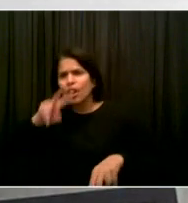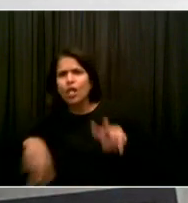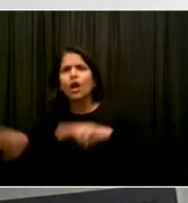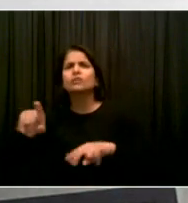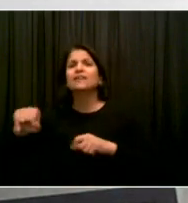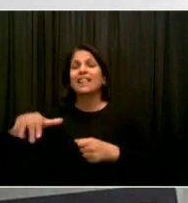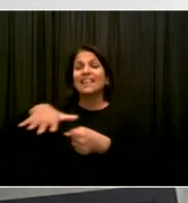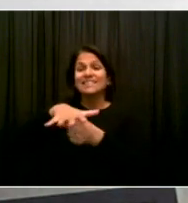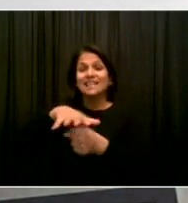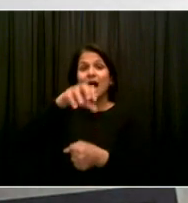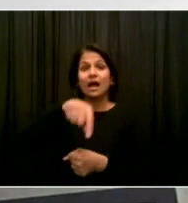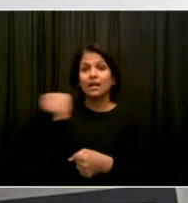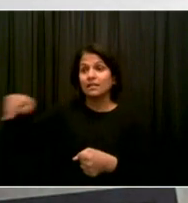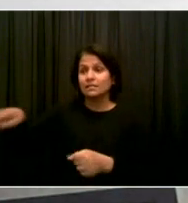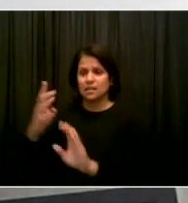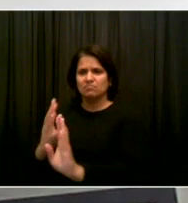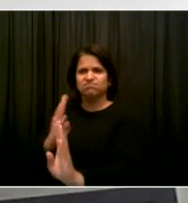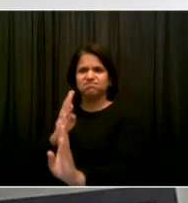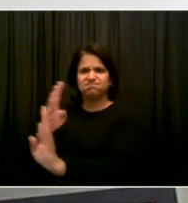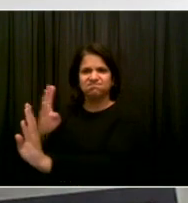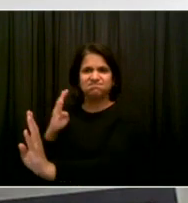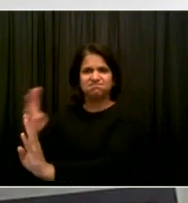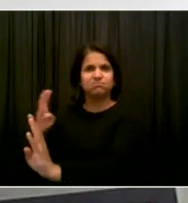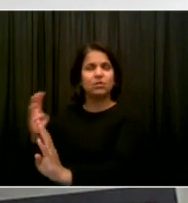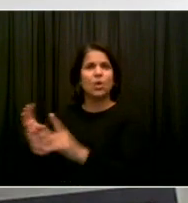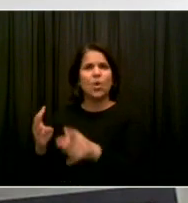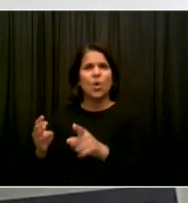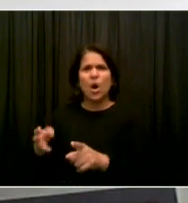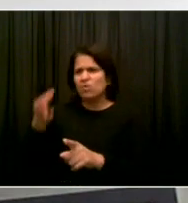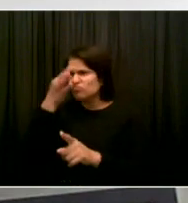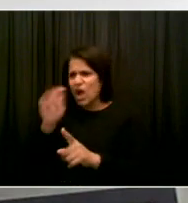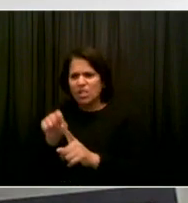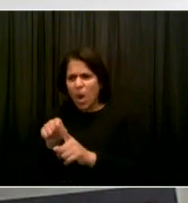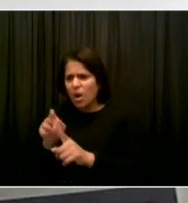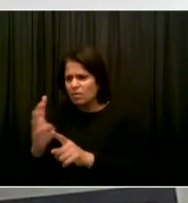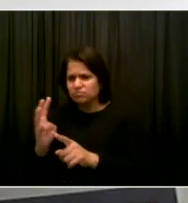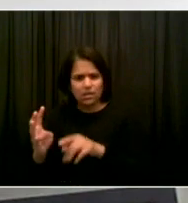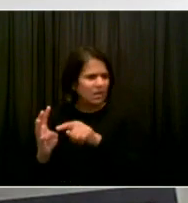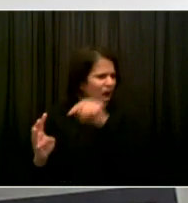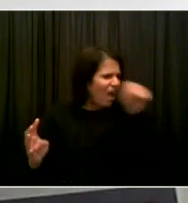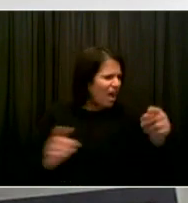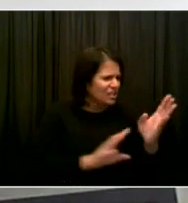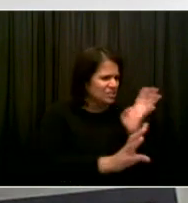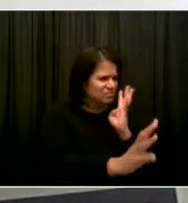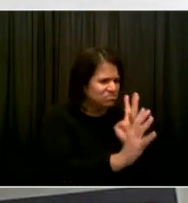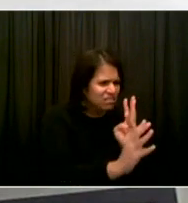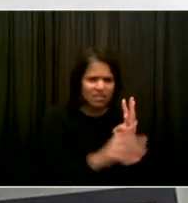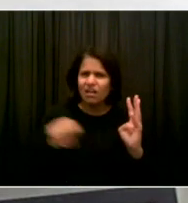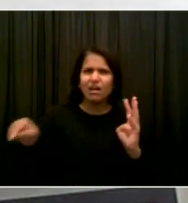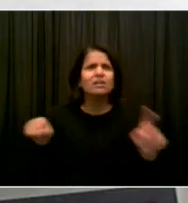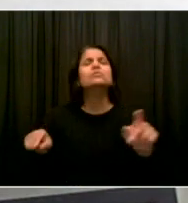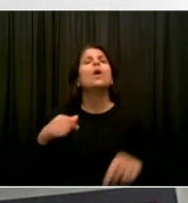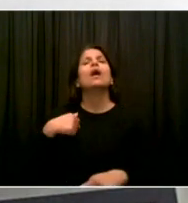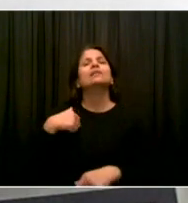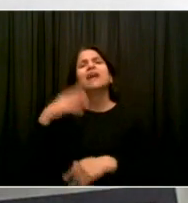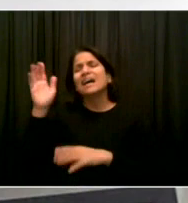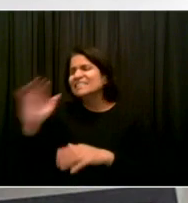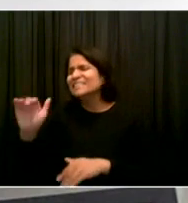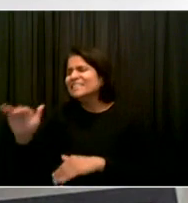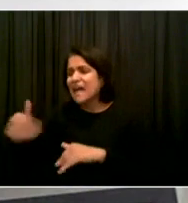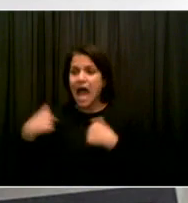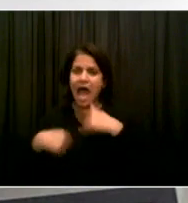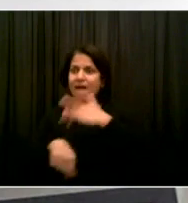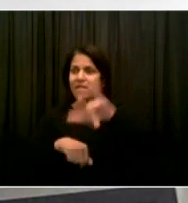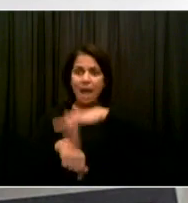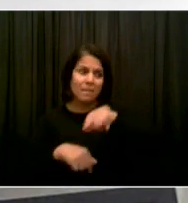is very busy, but if people went to another site, they would experience a markedly shorter line. So we want to make sure that